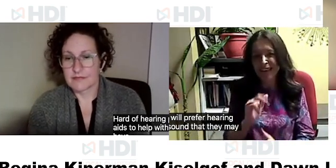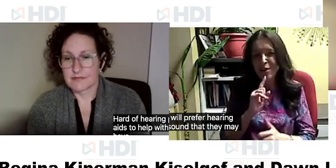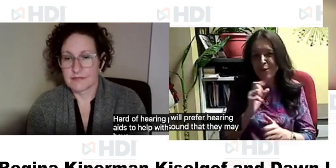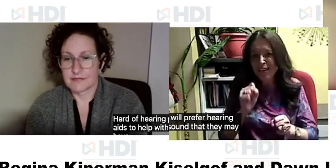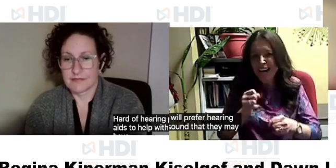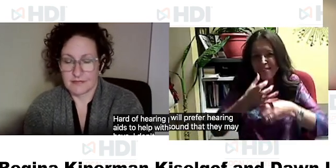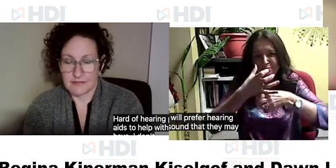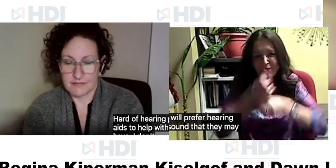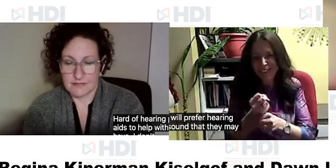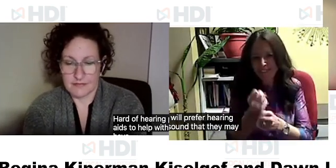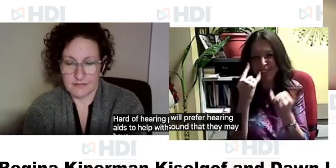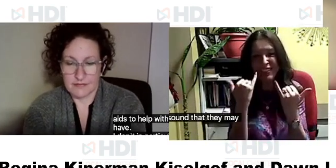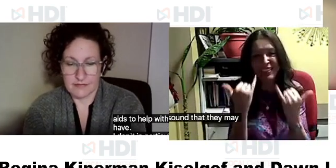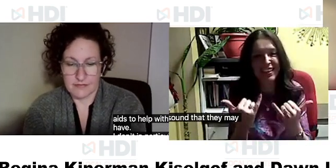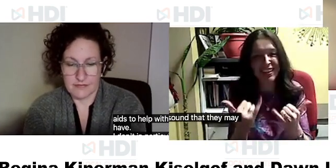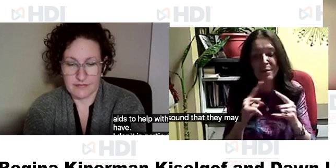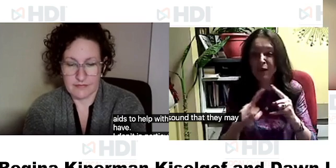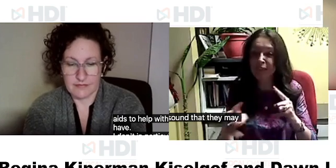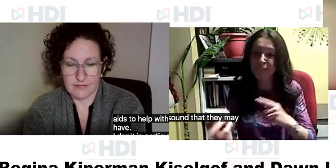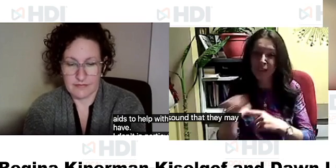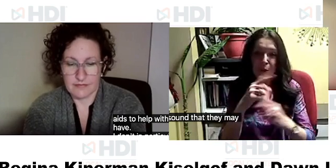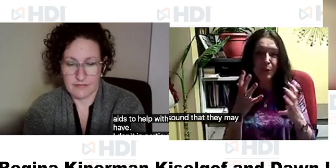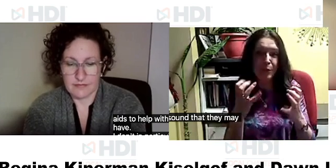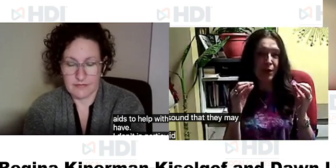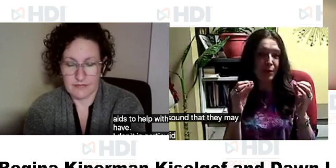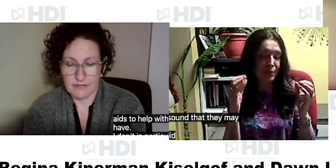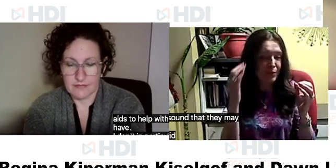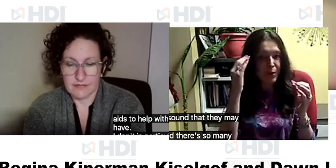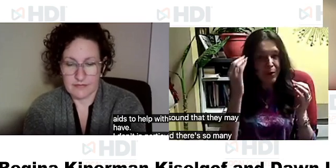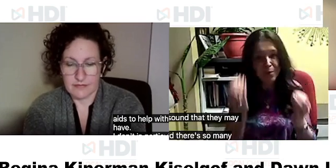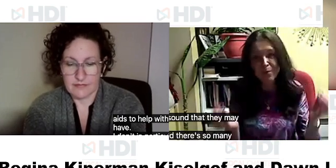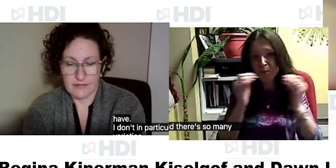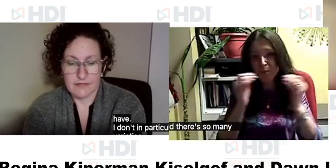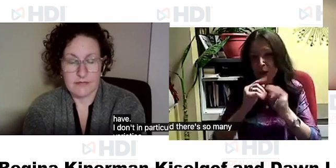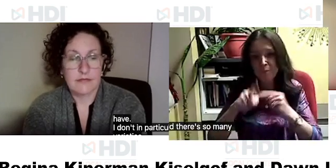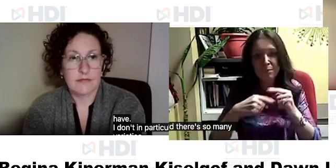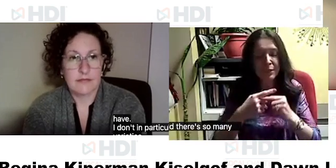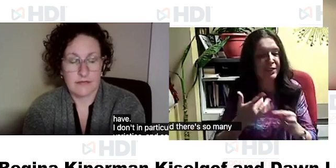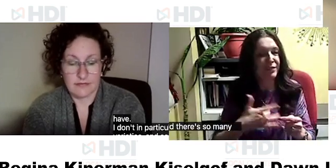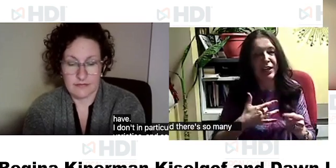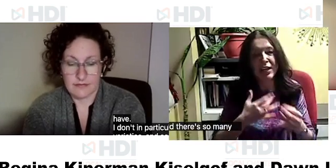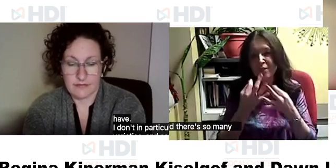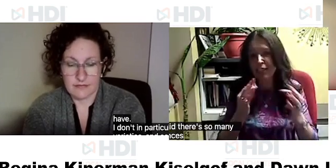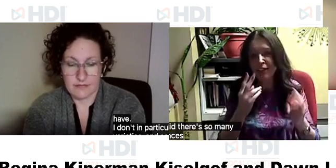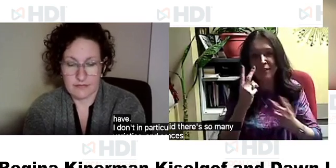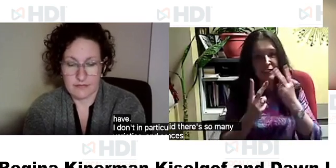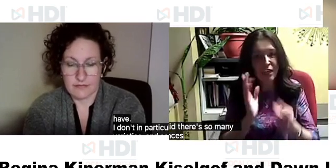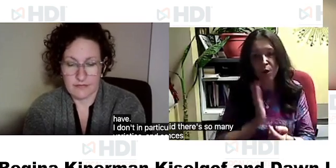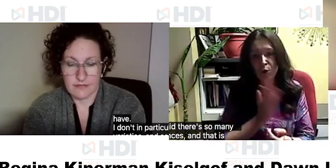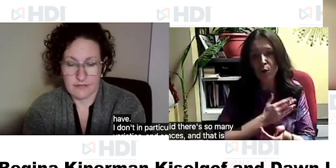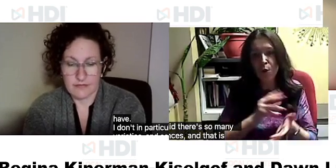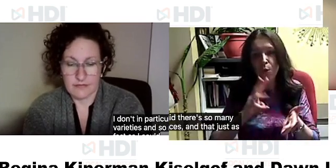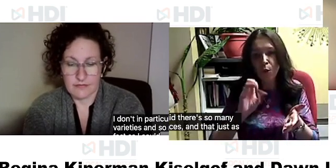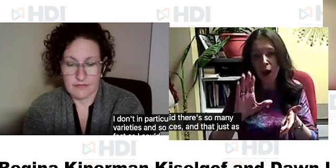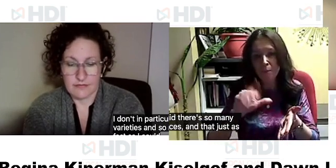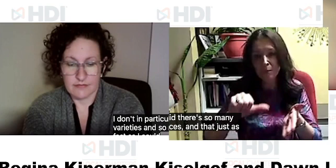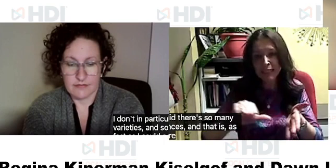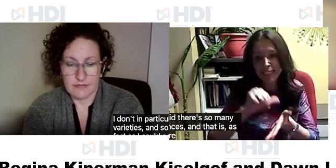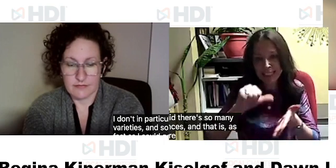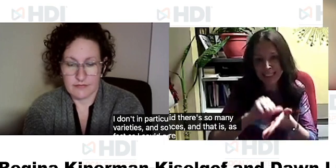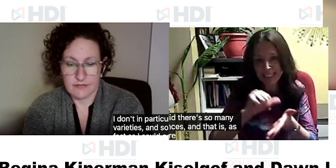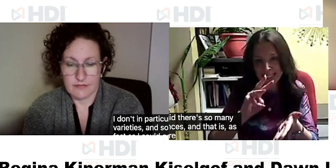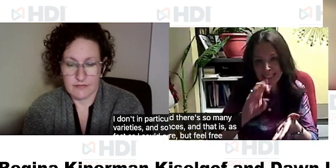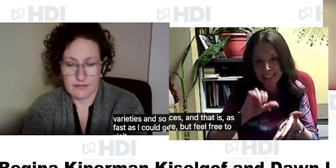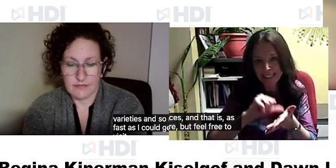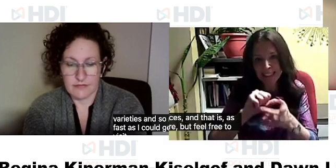i don't in particular so like i said there's so many varieties and so many differences and that is as fast as i could get that out there but feel